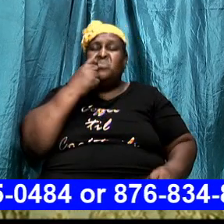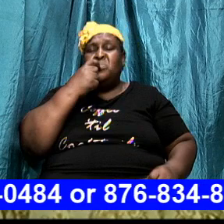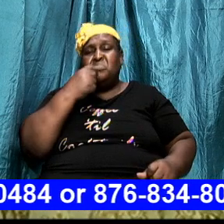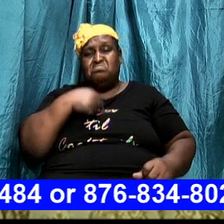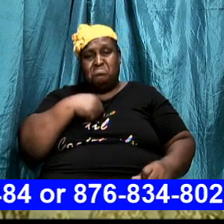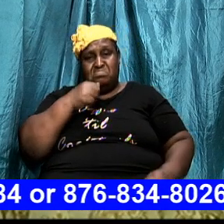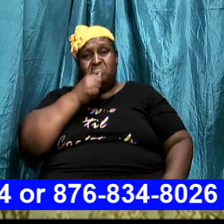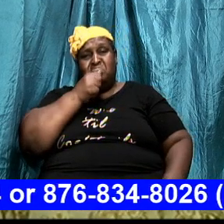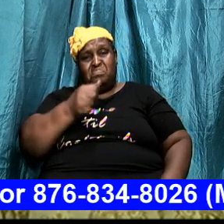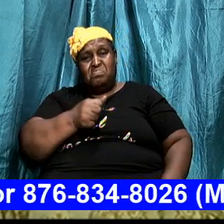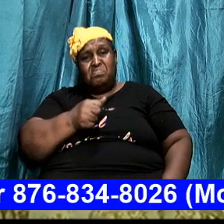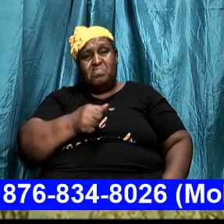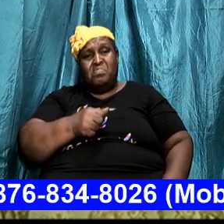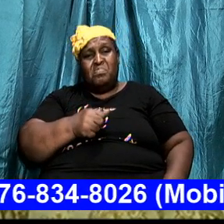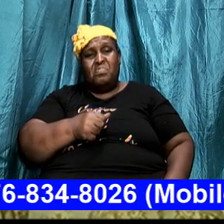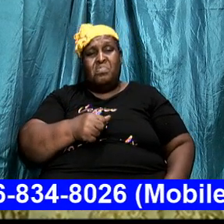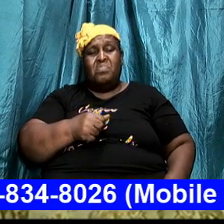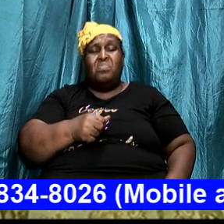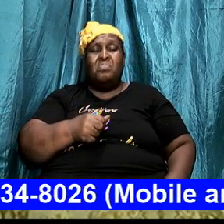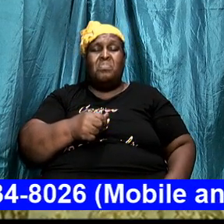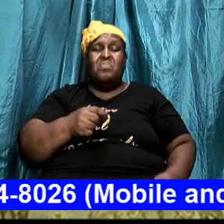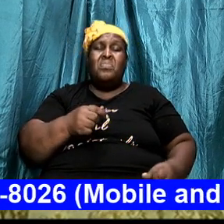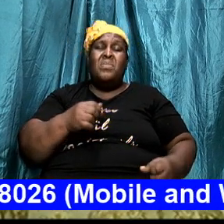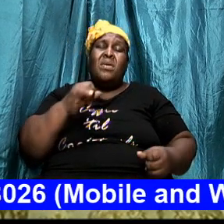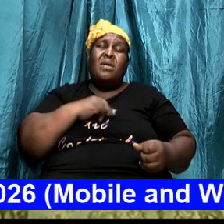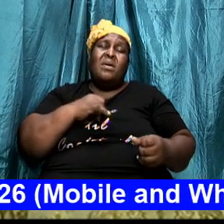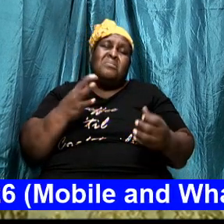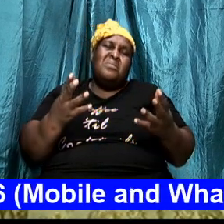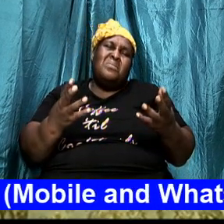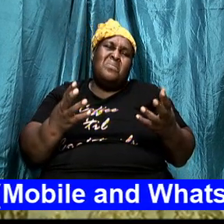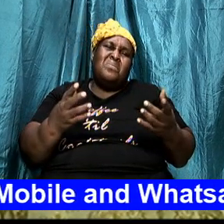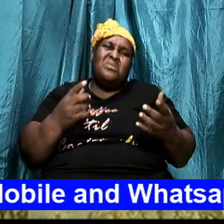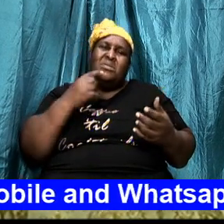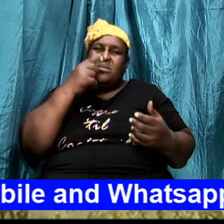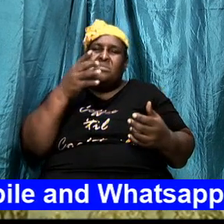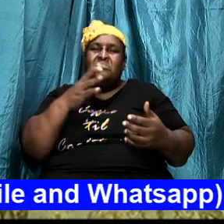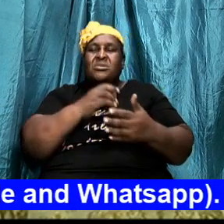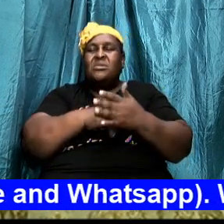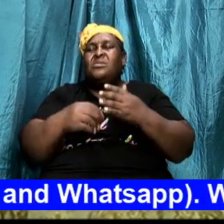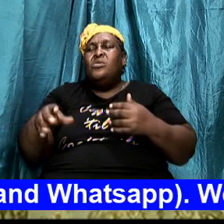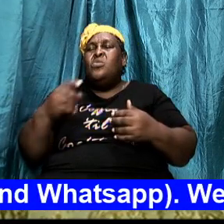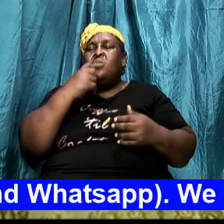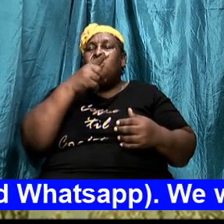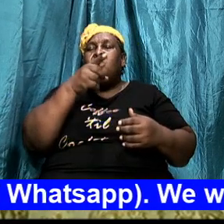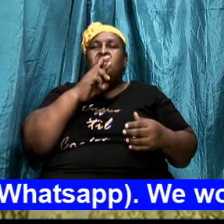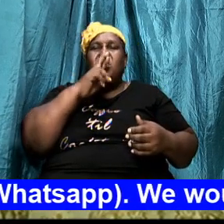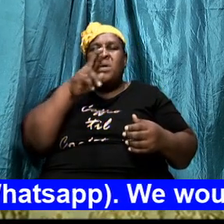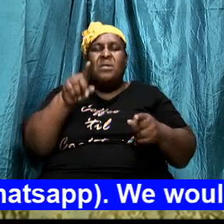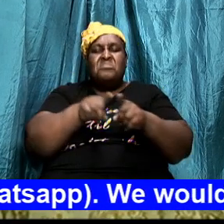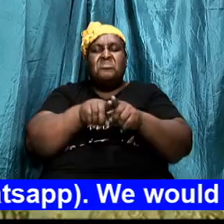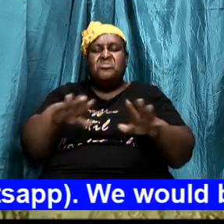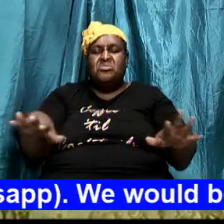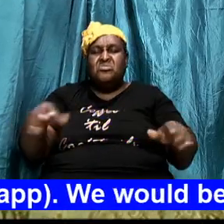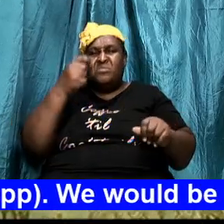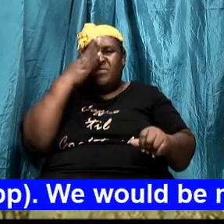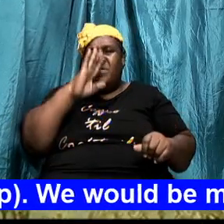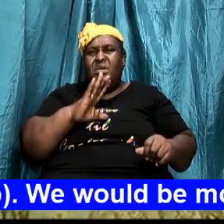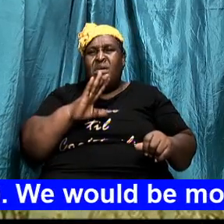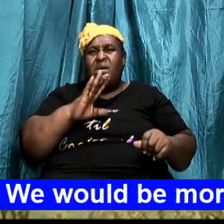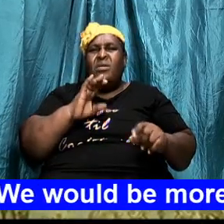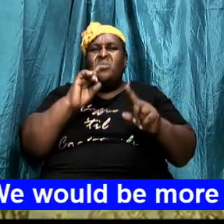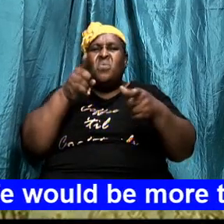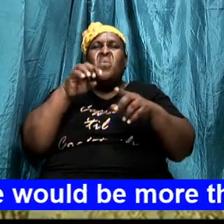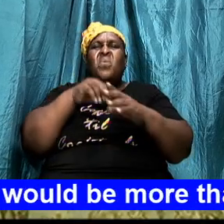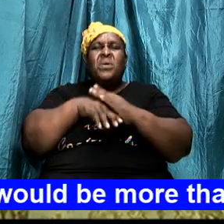and I'm going to point out some things to us about who you are as a child of God and then we will get into who